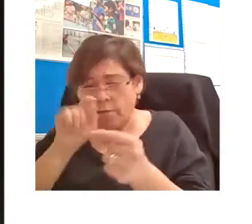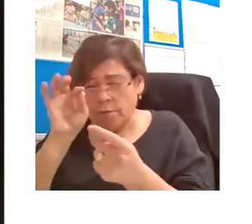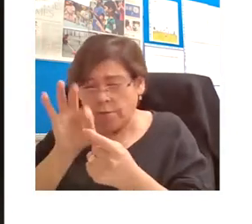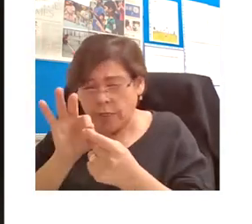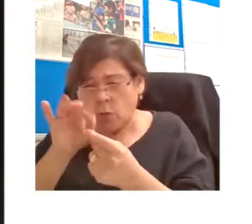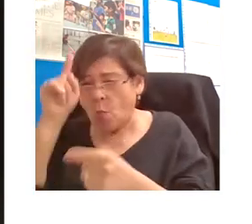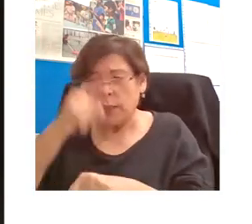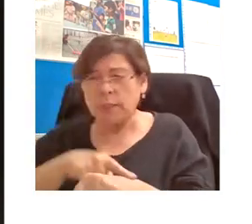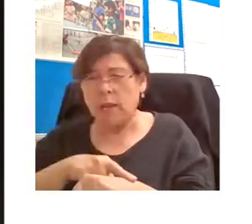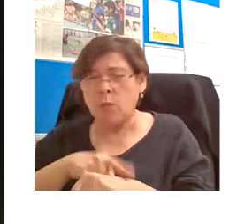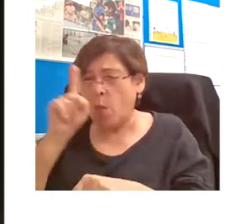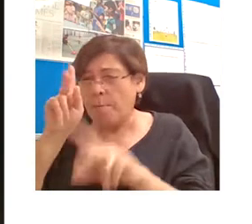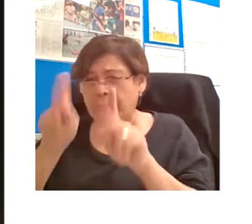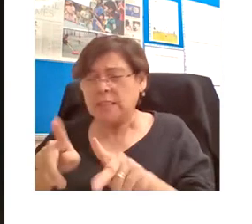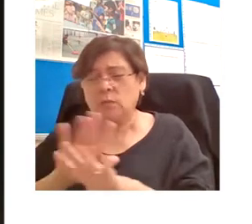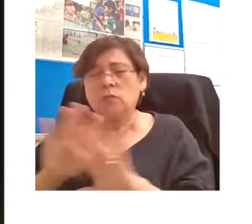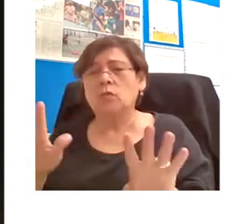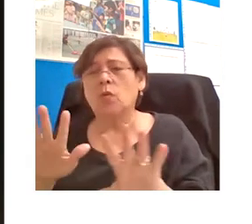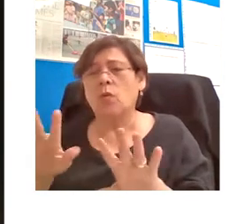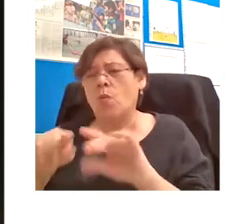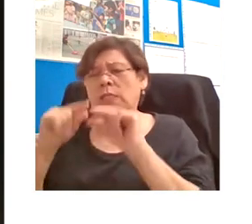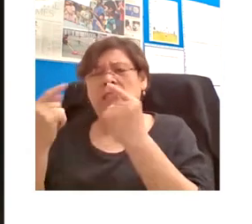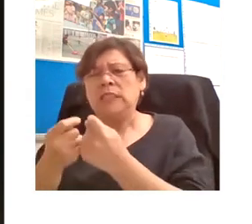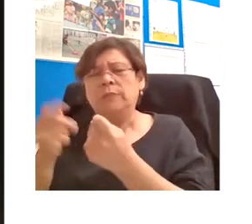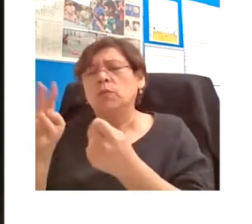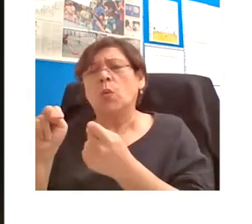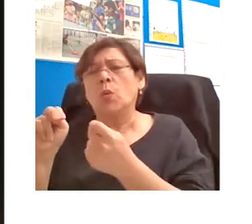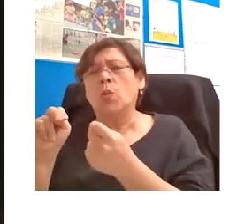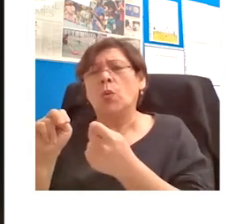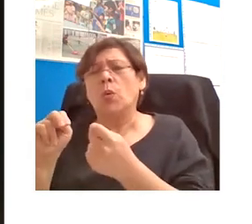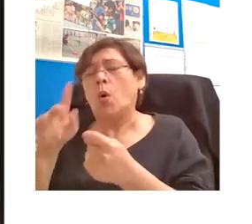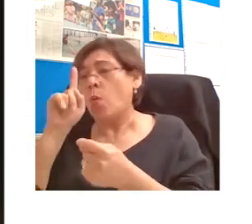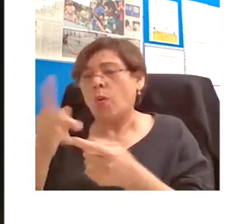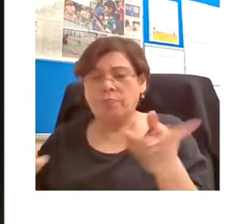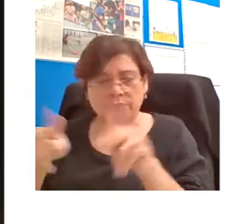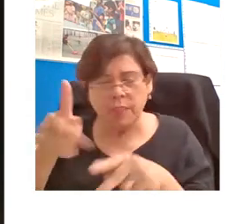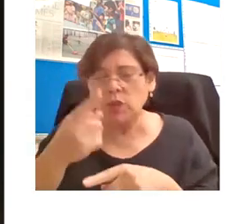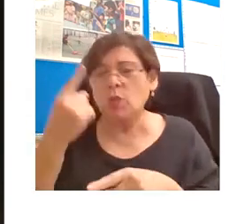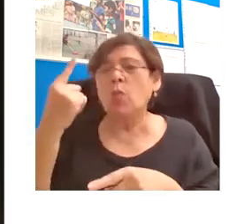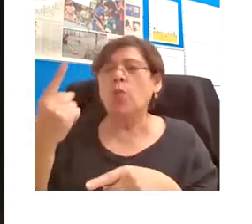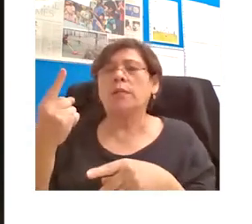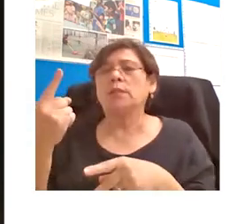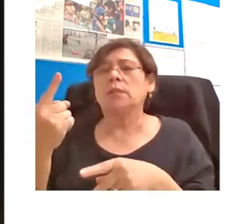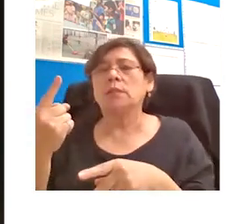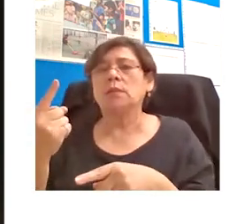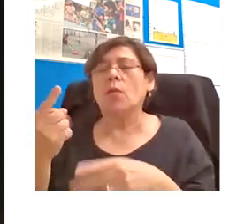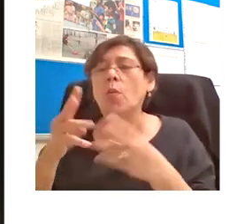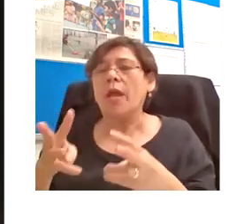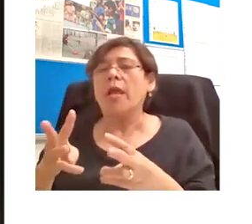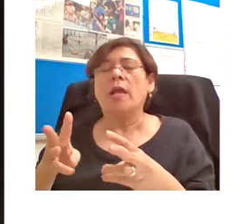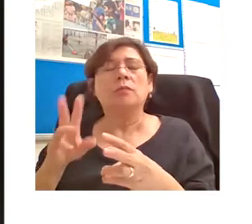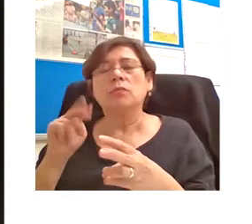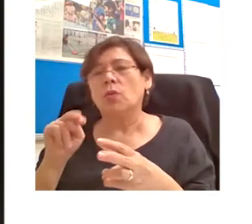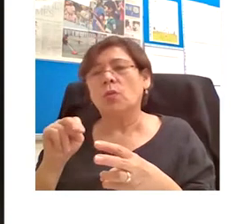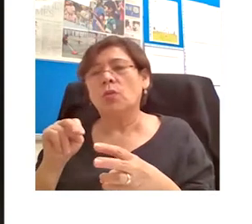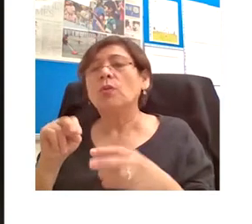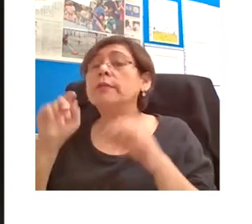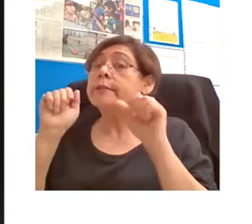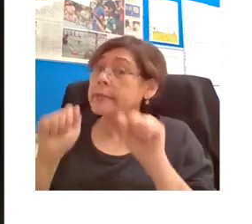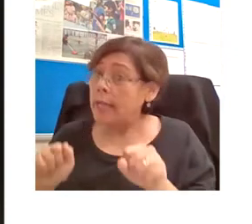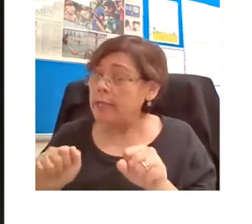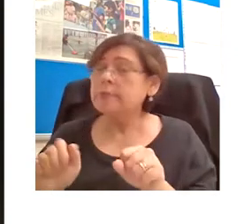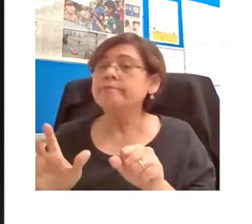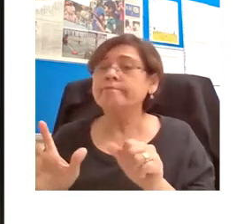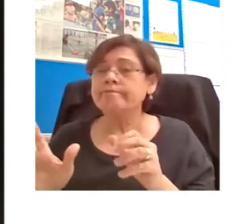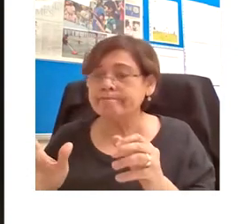go by a compact team under a single presiding genius or packaged up in final inalterable form. They can be collect,